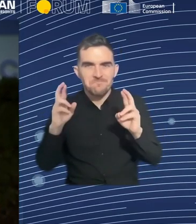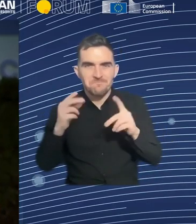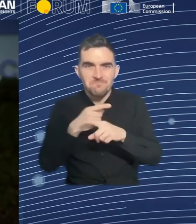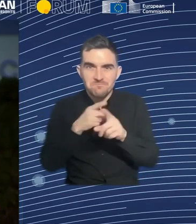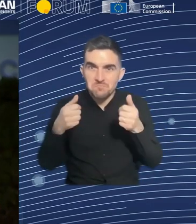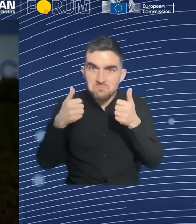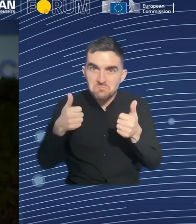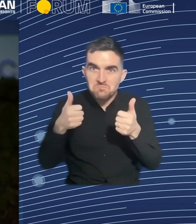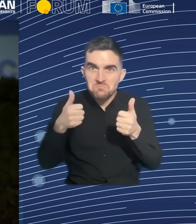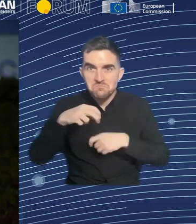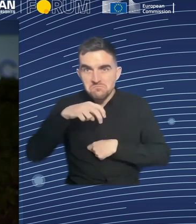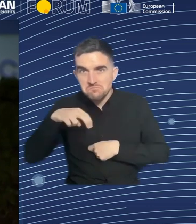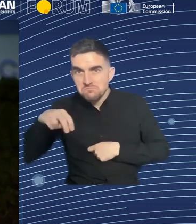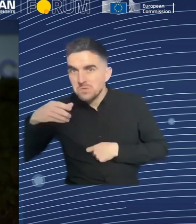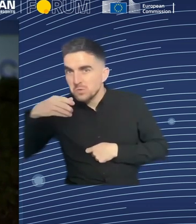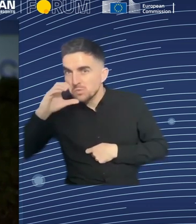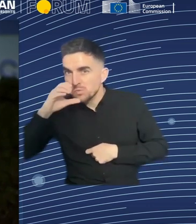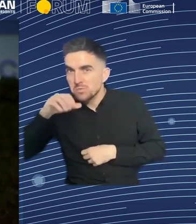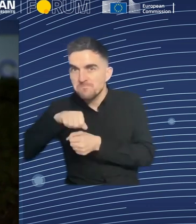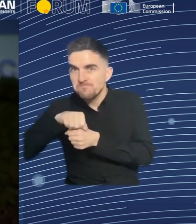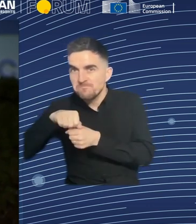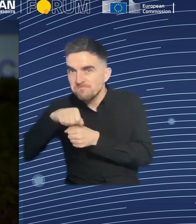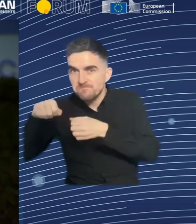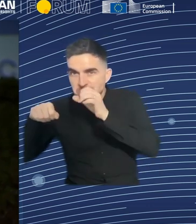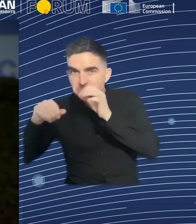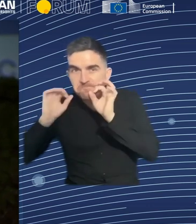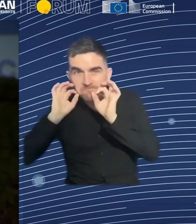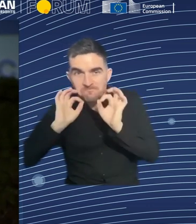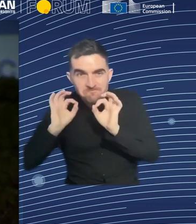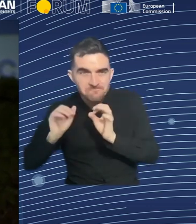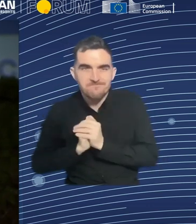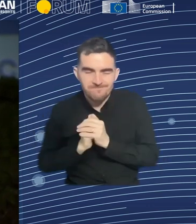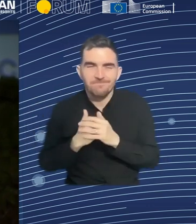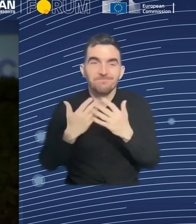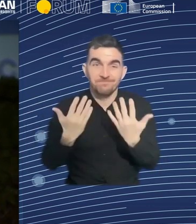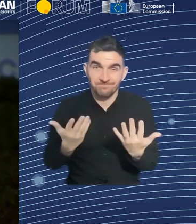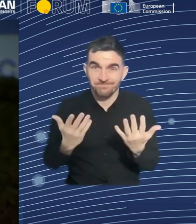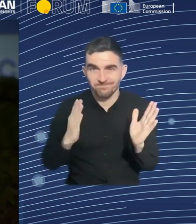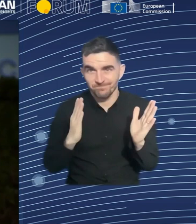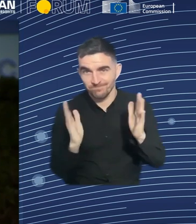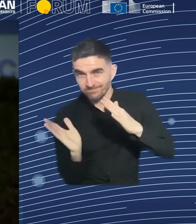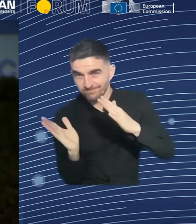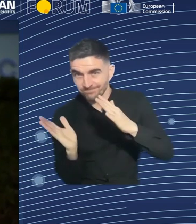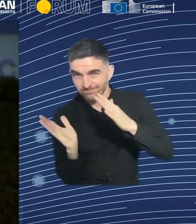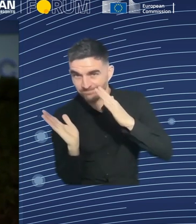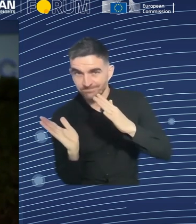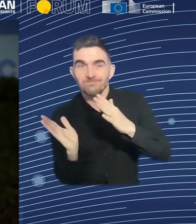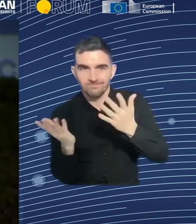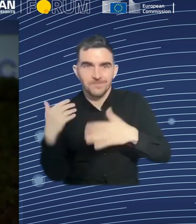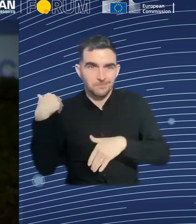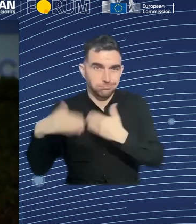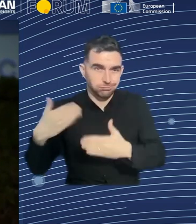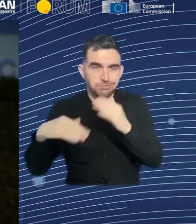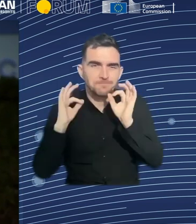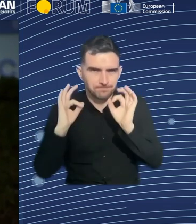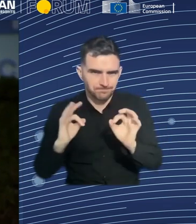continue. We still have a full afternoon packed with the sessions and the speakers you do not want to miss. Whether you're here with us